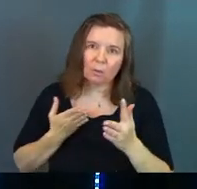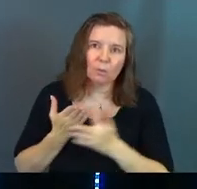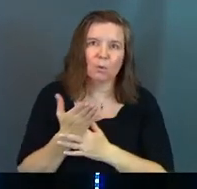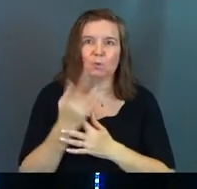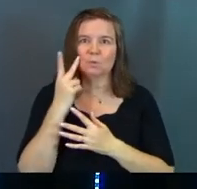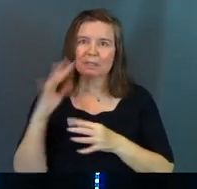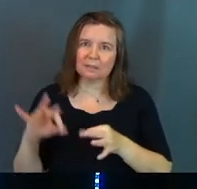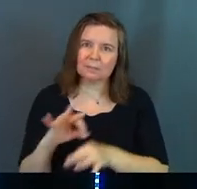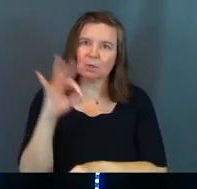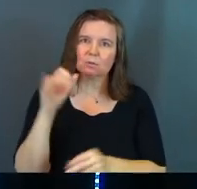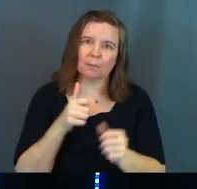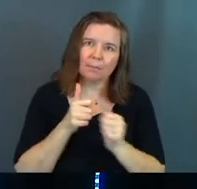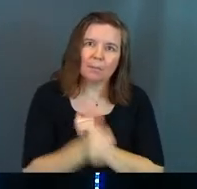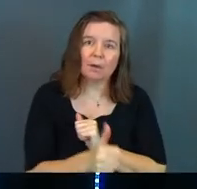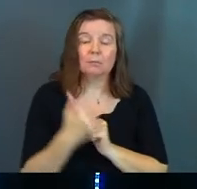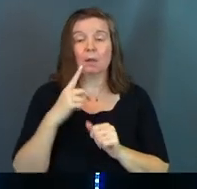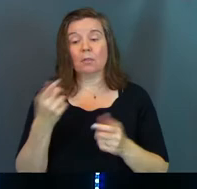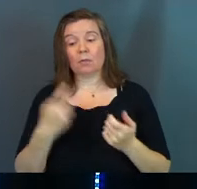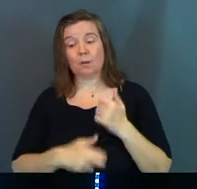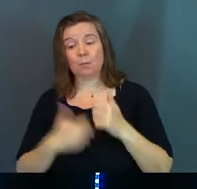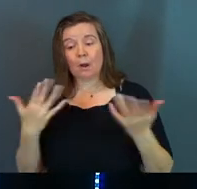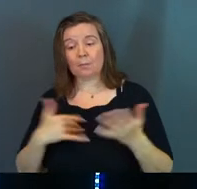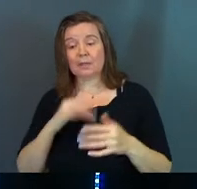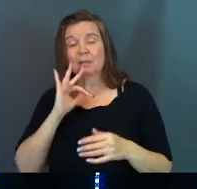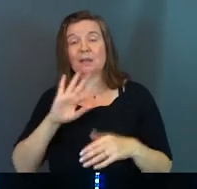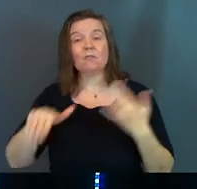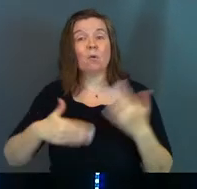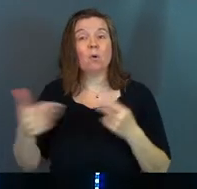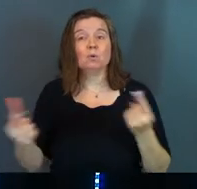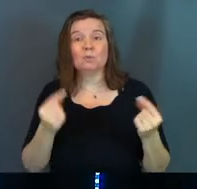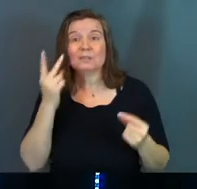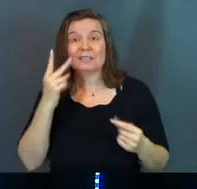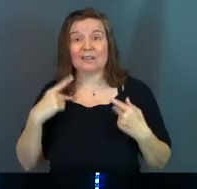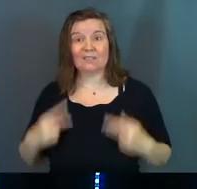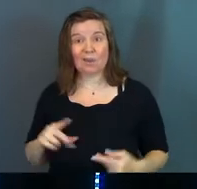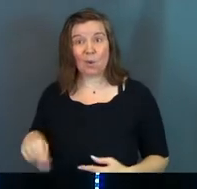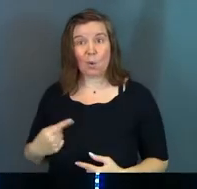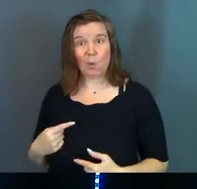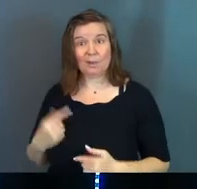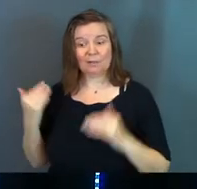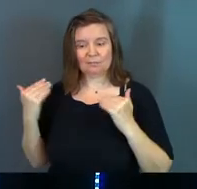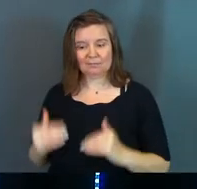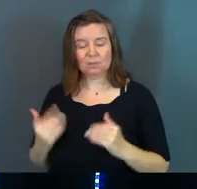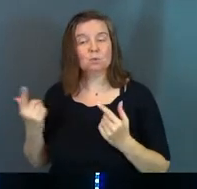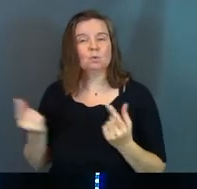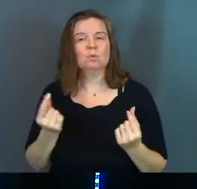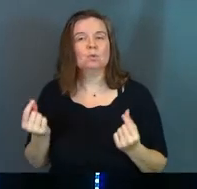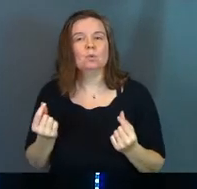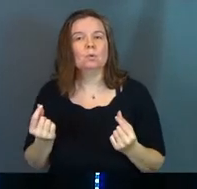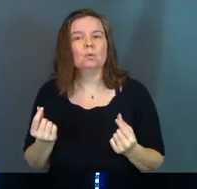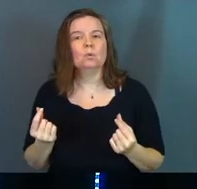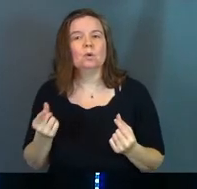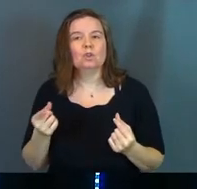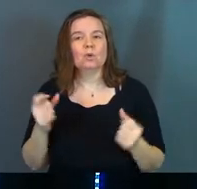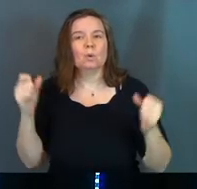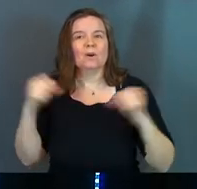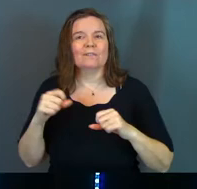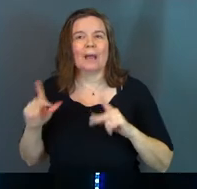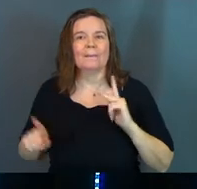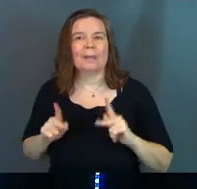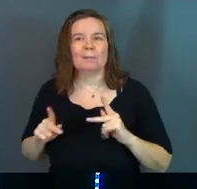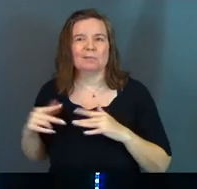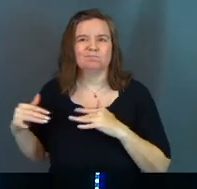There's something else that's going on. And the problem is, is that if all you do is see the physical, what you'll end up doing is you'll fight